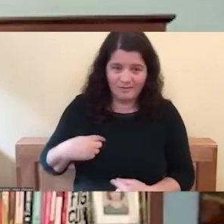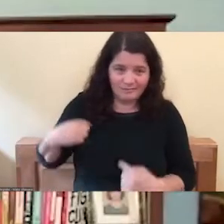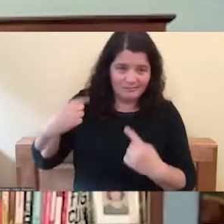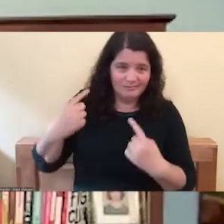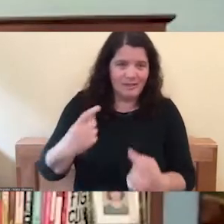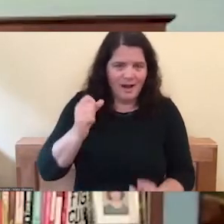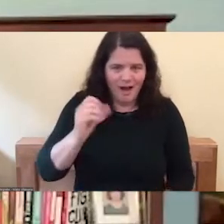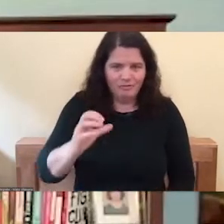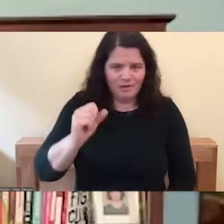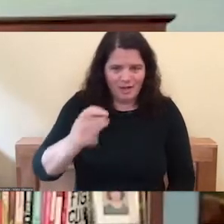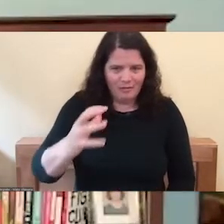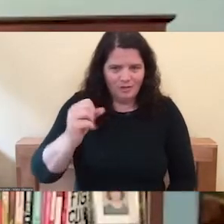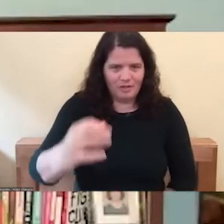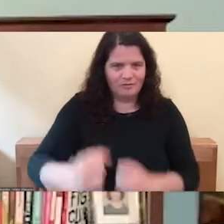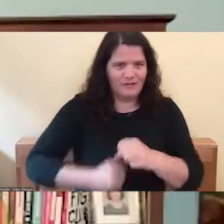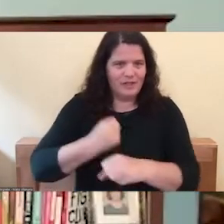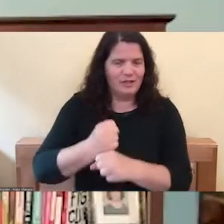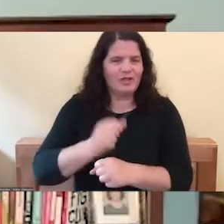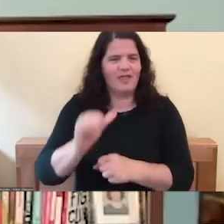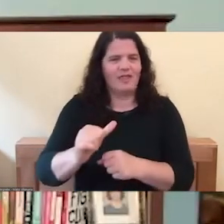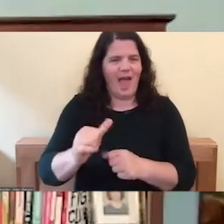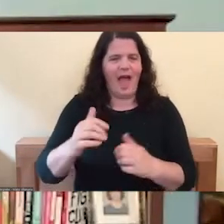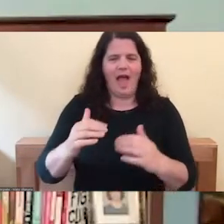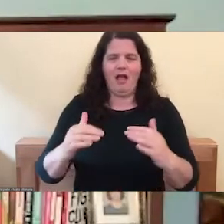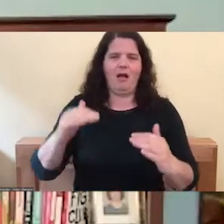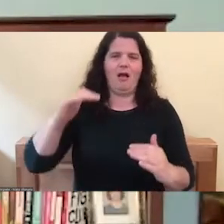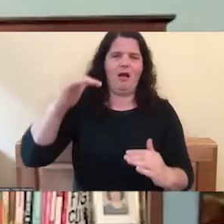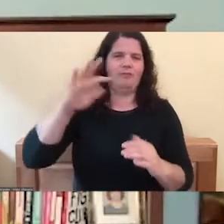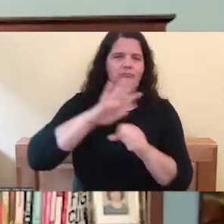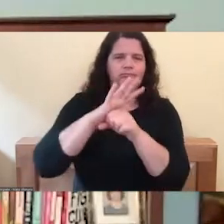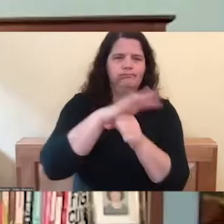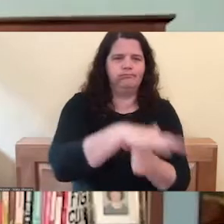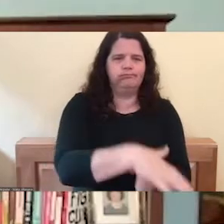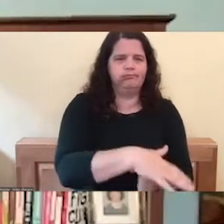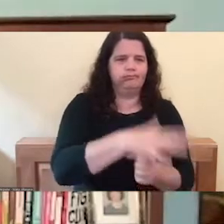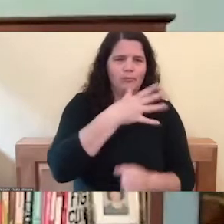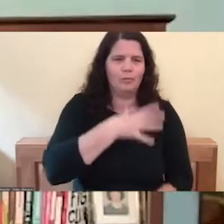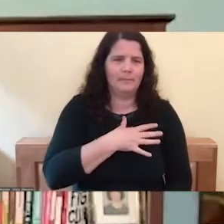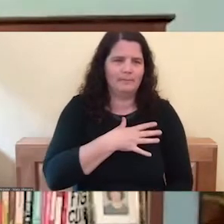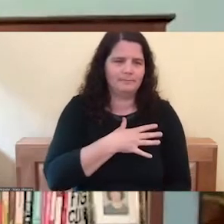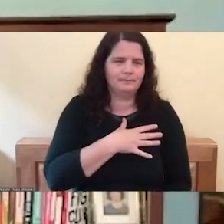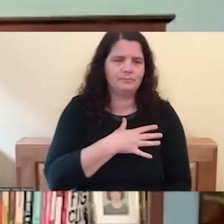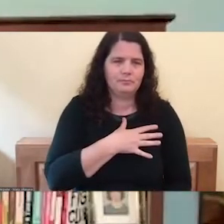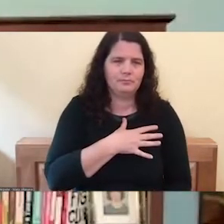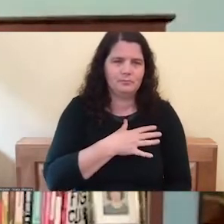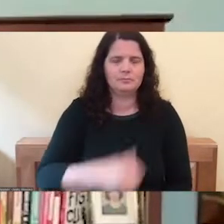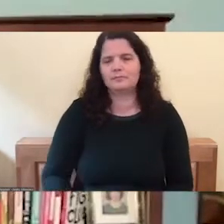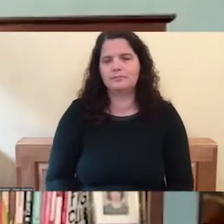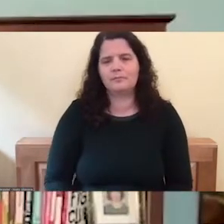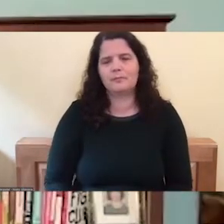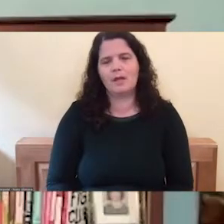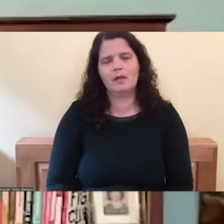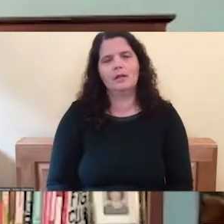years, they've been used in many ways to oppress women, you know, and by the way,